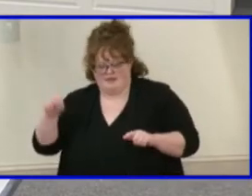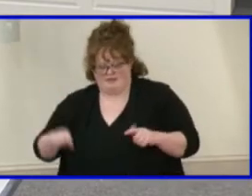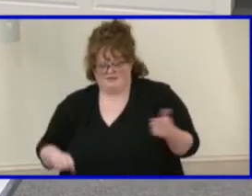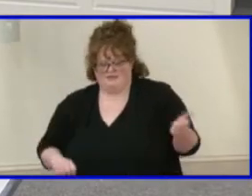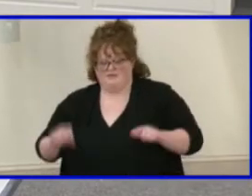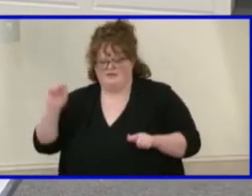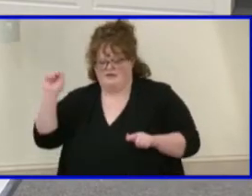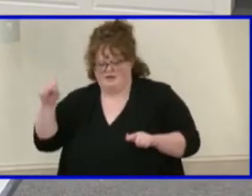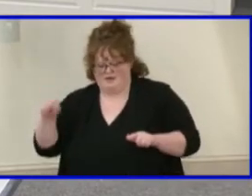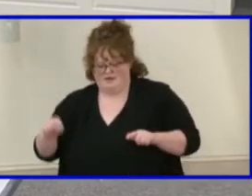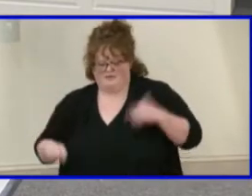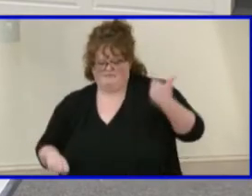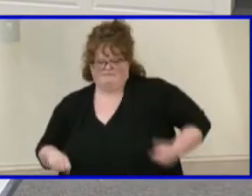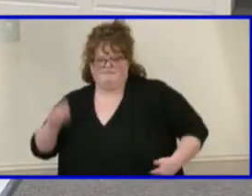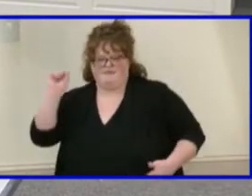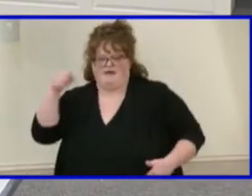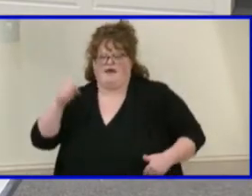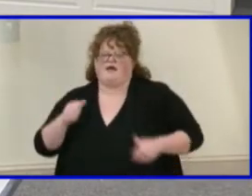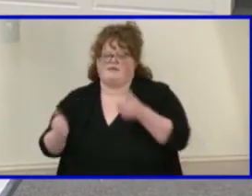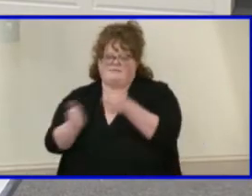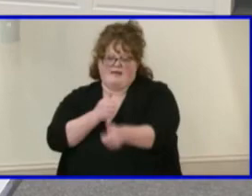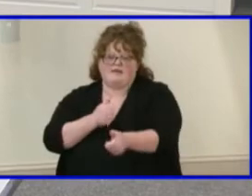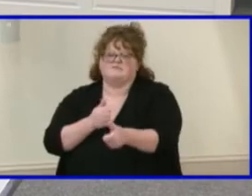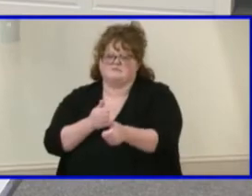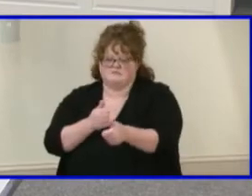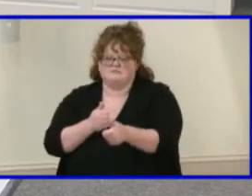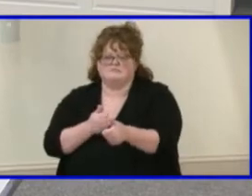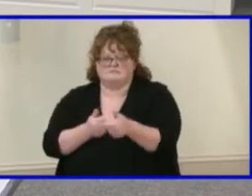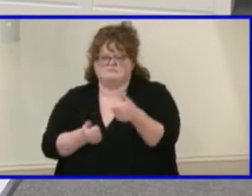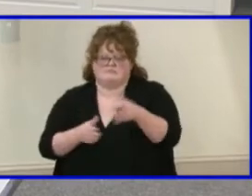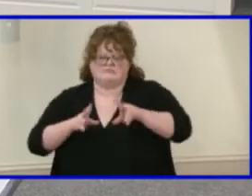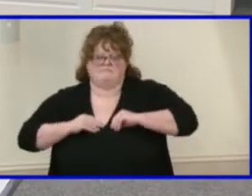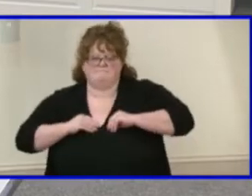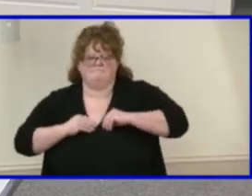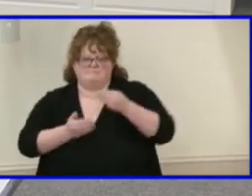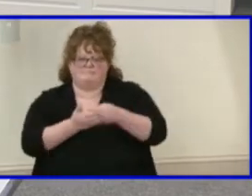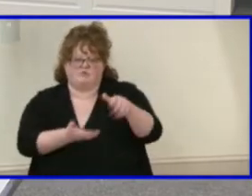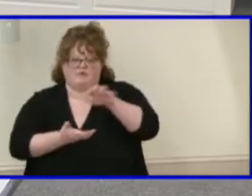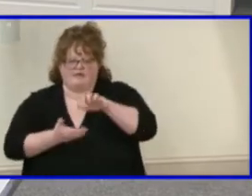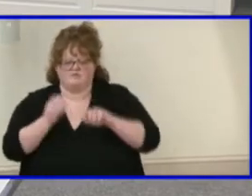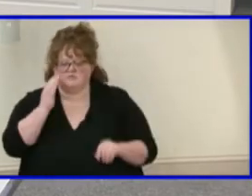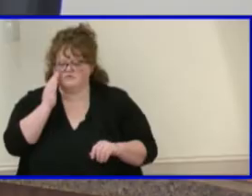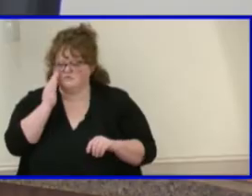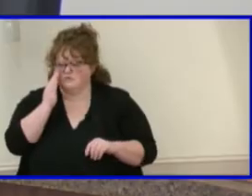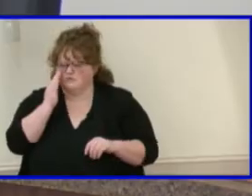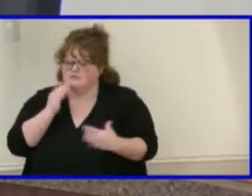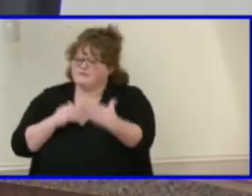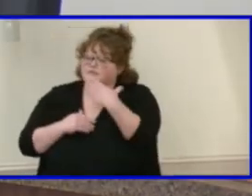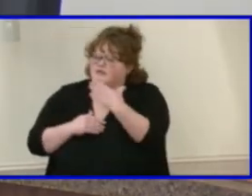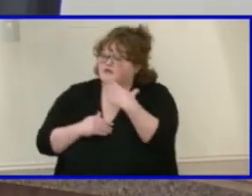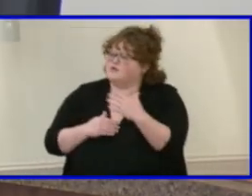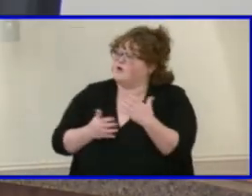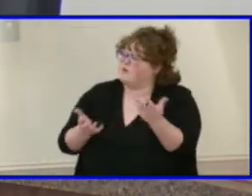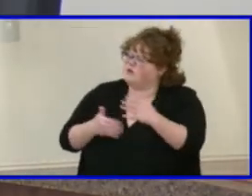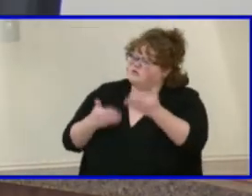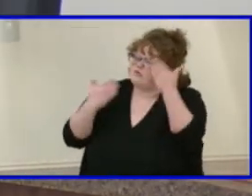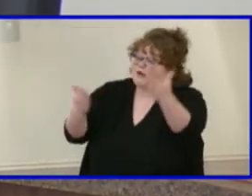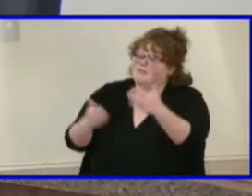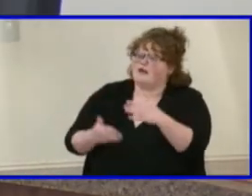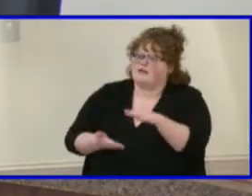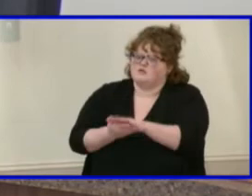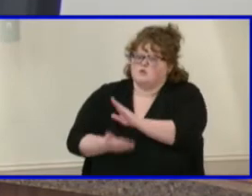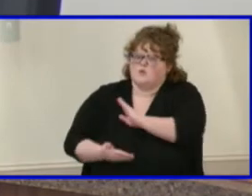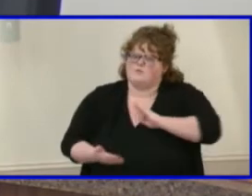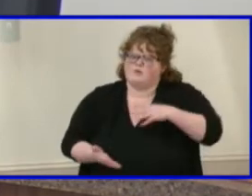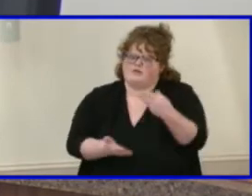Ms. Shea. Aye. And I vote aye. The ayes have it. The grant has been accepted. Thank you. Next, recommending that the school board accept the grant